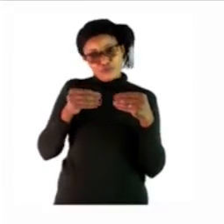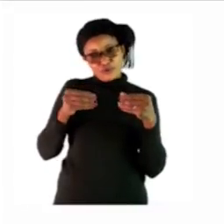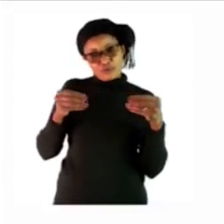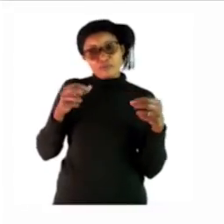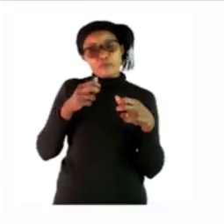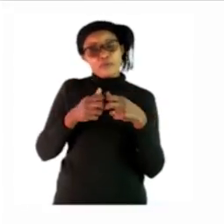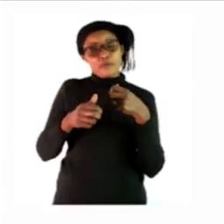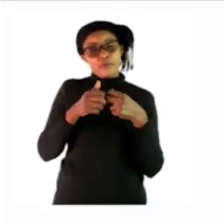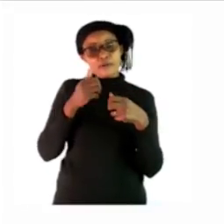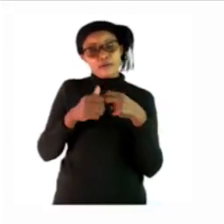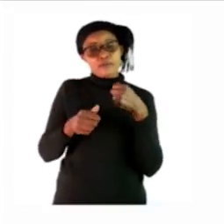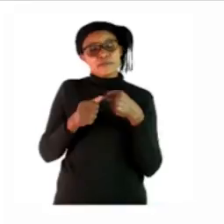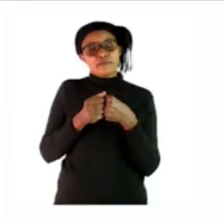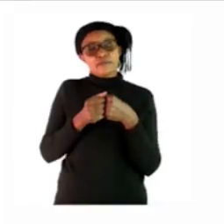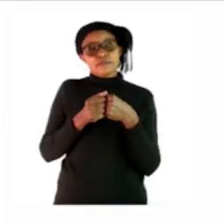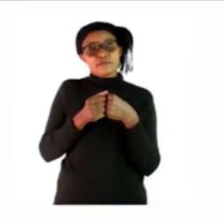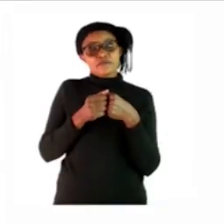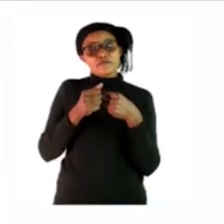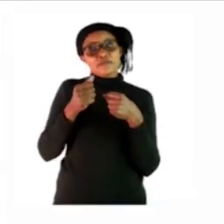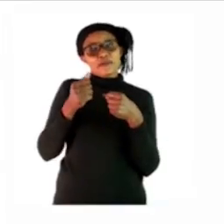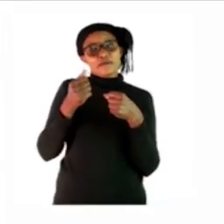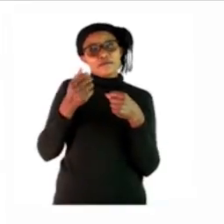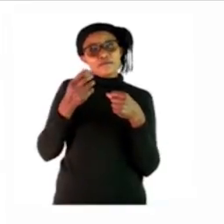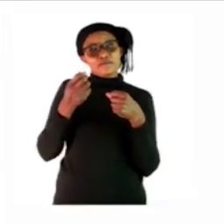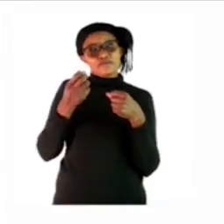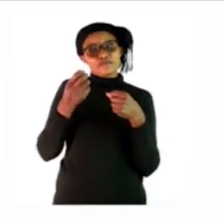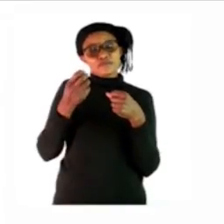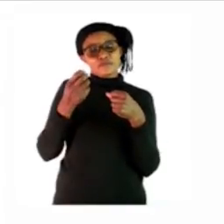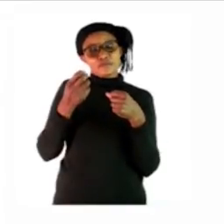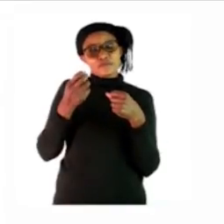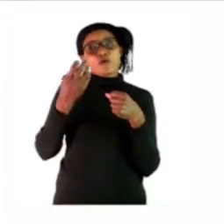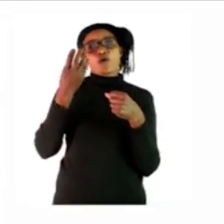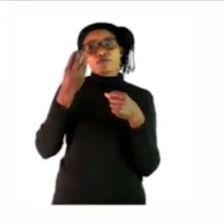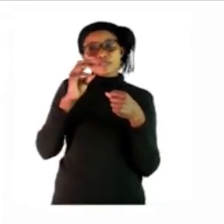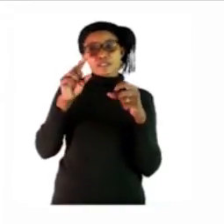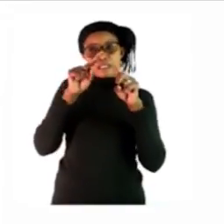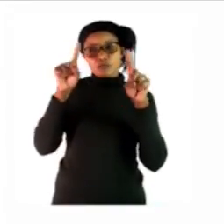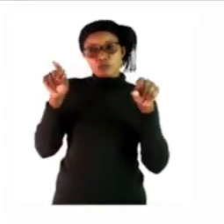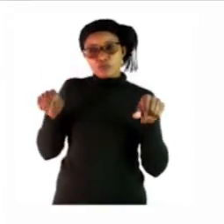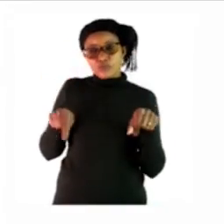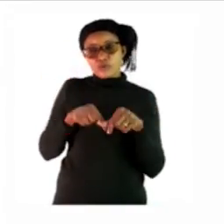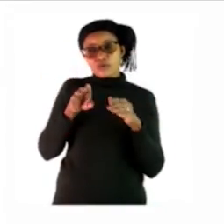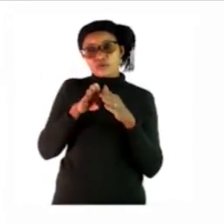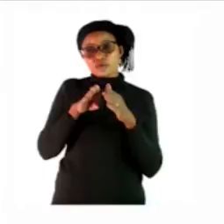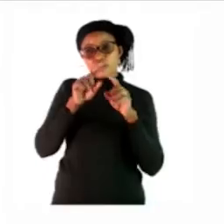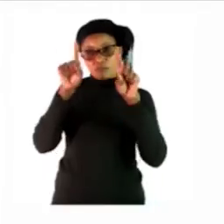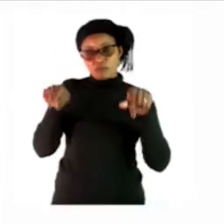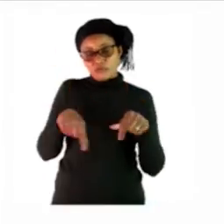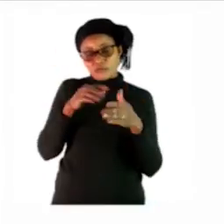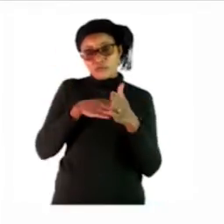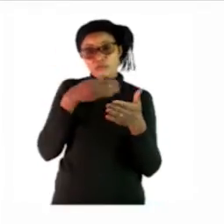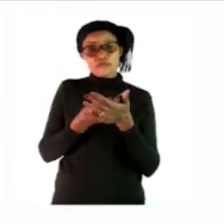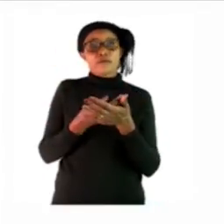problems there are six blocks of pictures let's go to the first